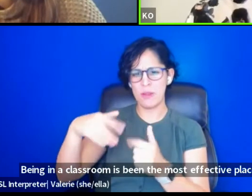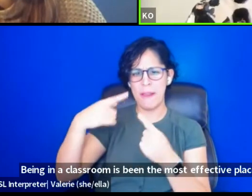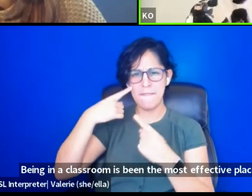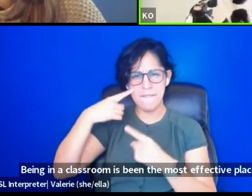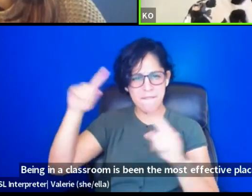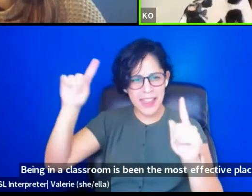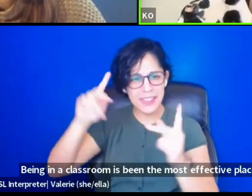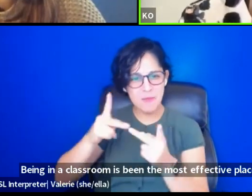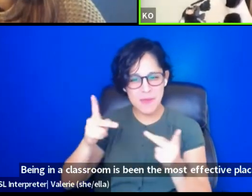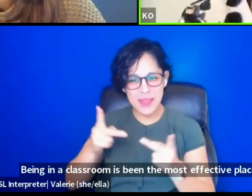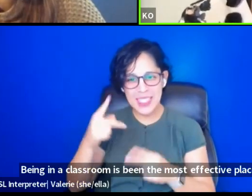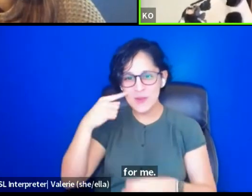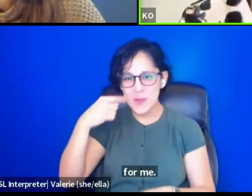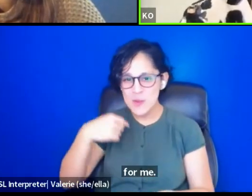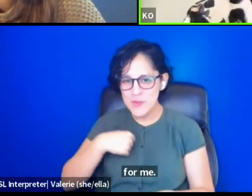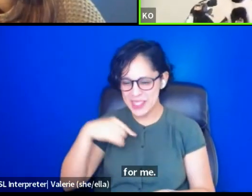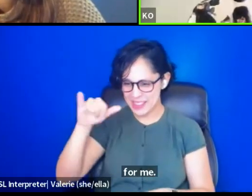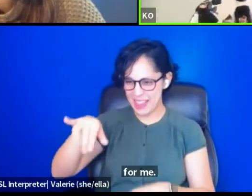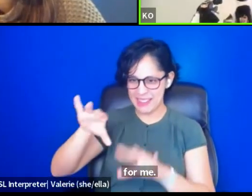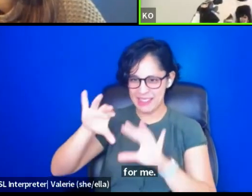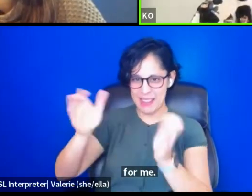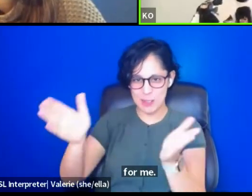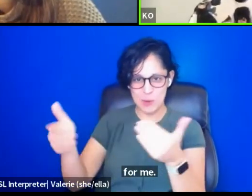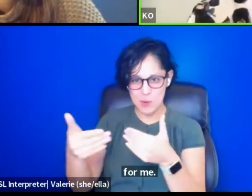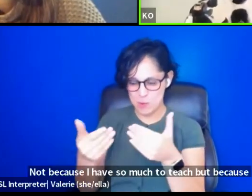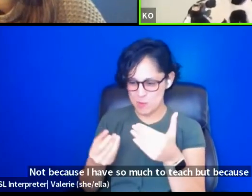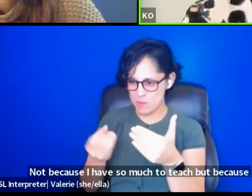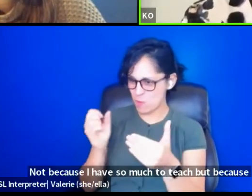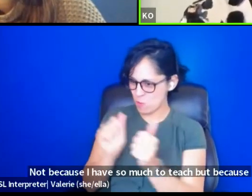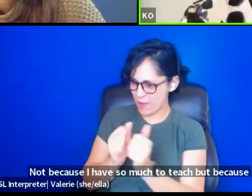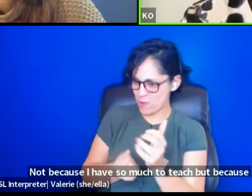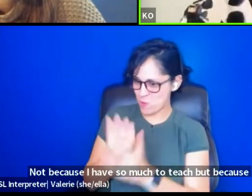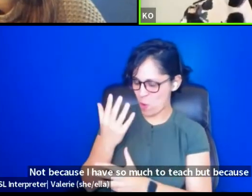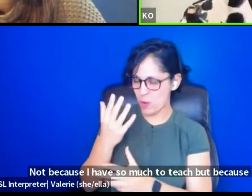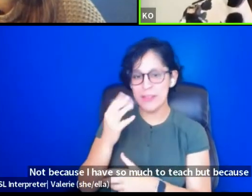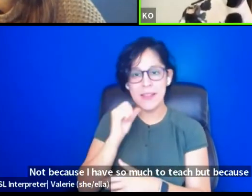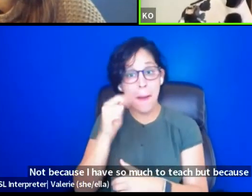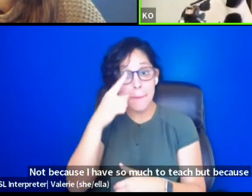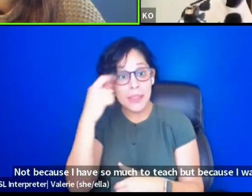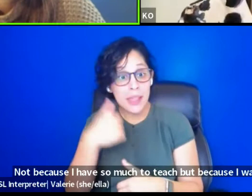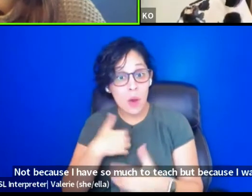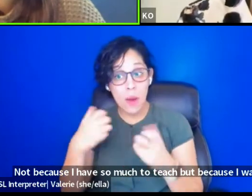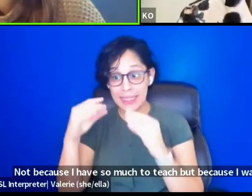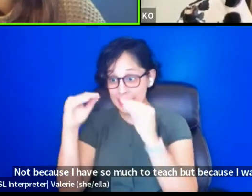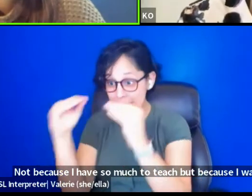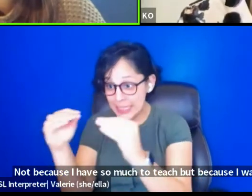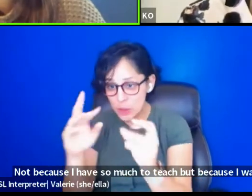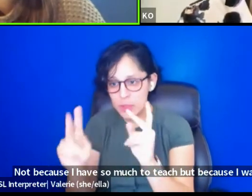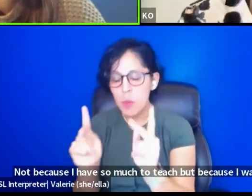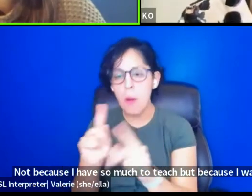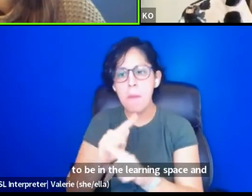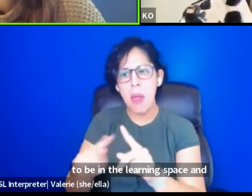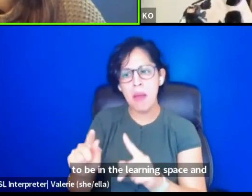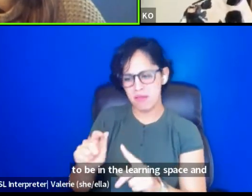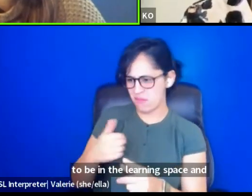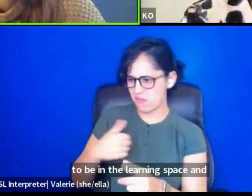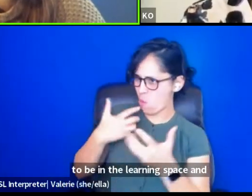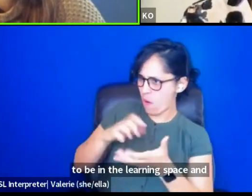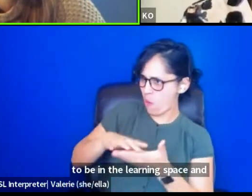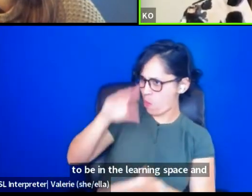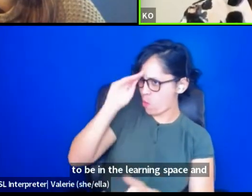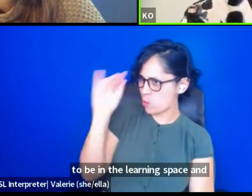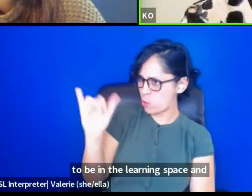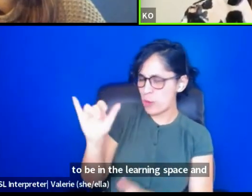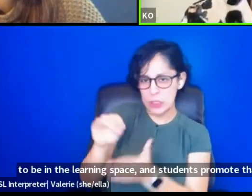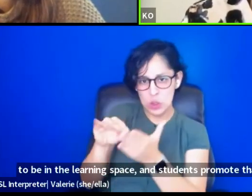because I have so much to teach, but because, uh, I want to be in a learning space. Um, and, students promote